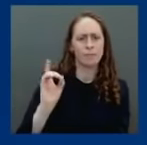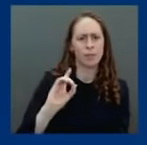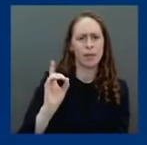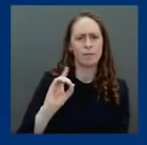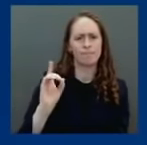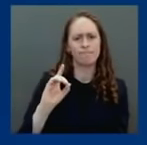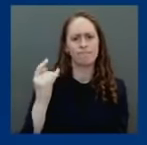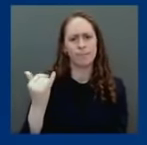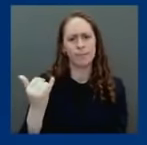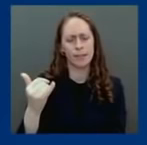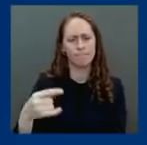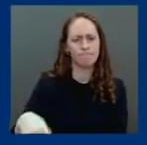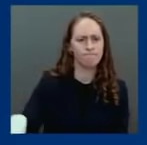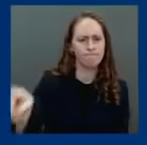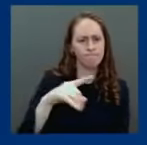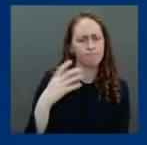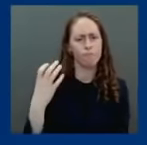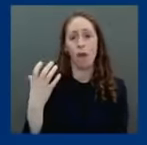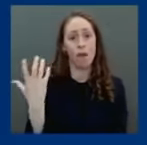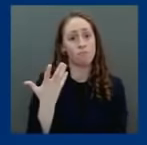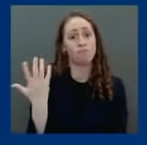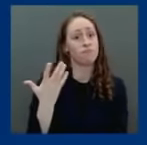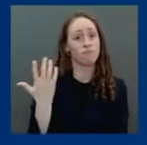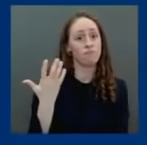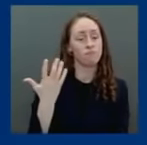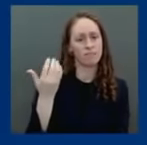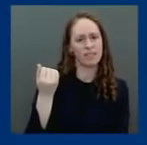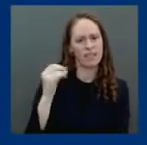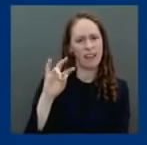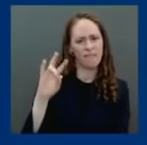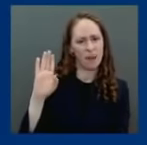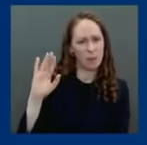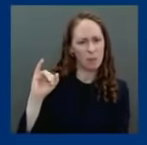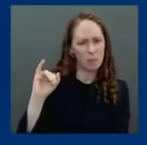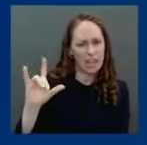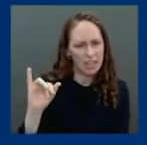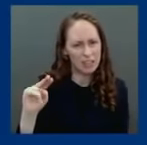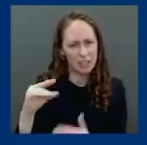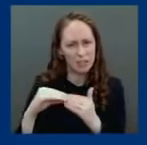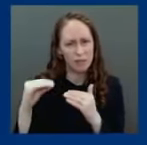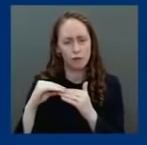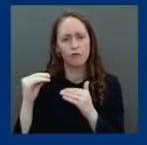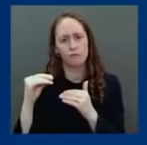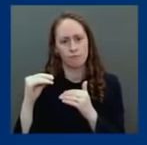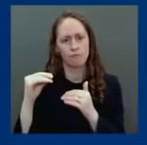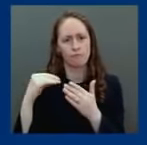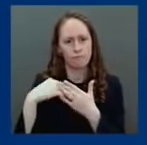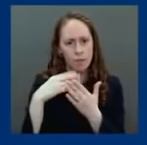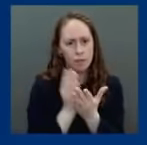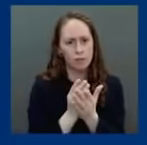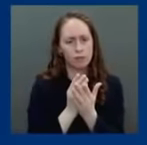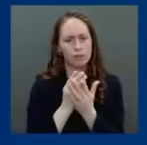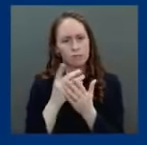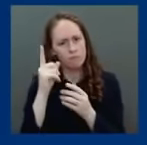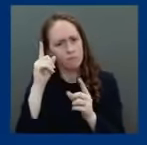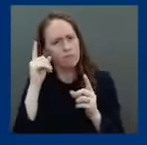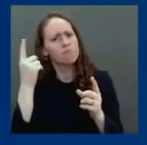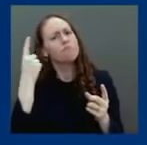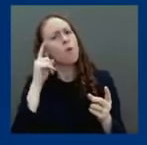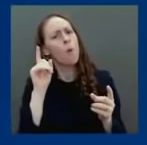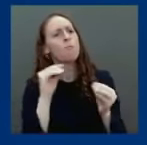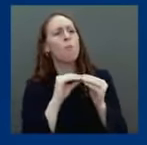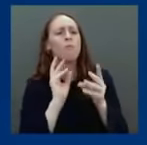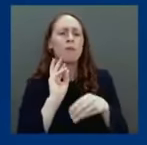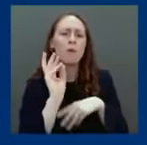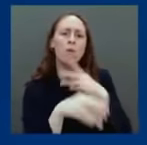appropriations package for global vaccinations and other aspects of the global response. I'm wondering if the White House